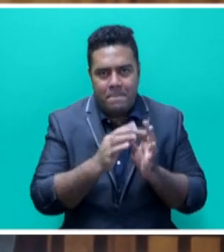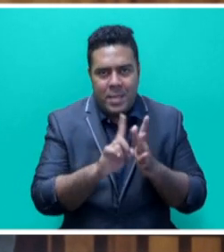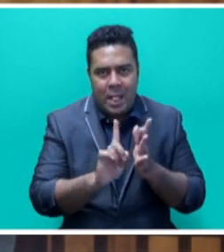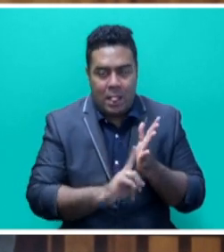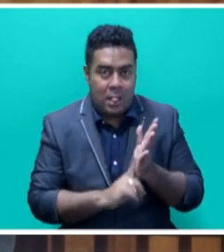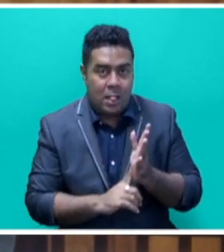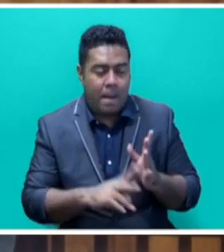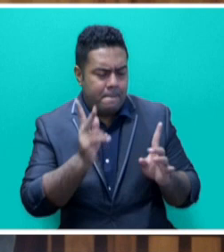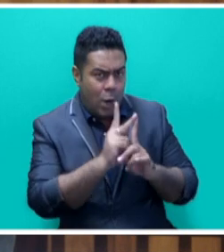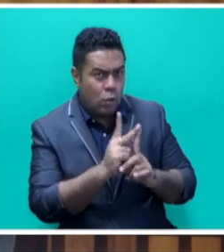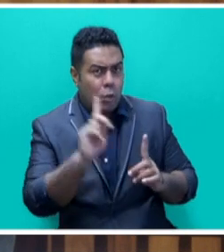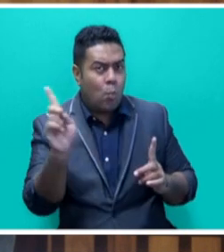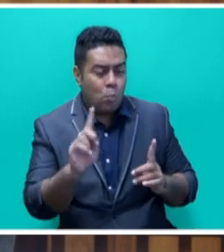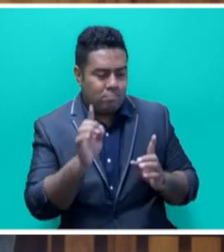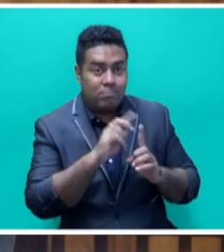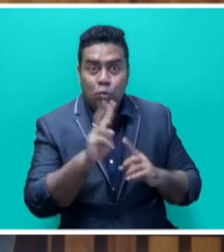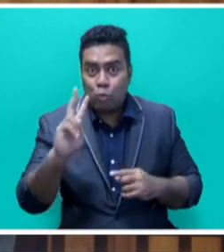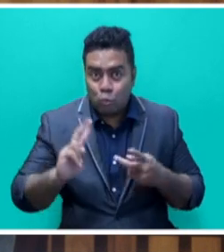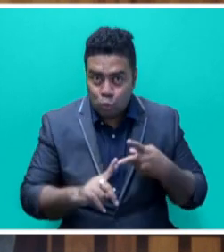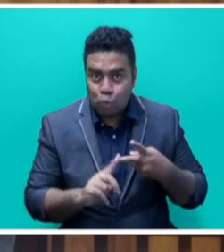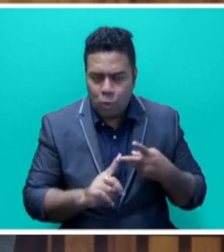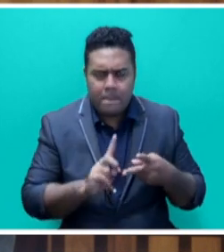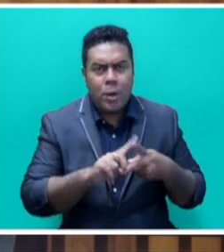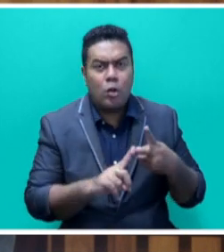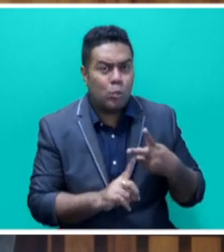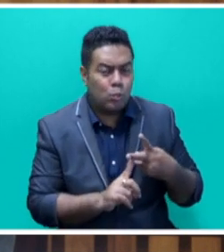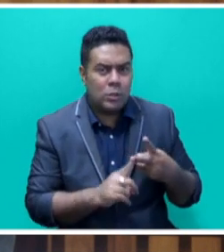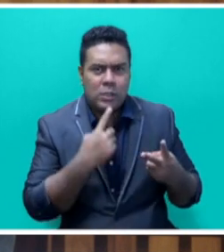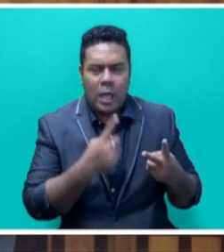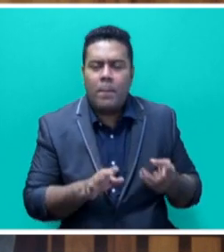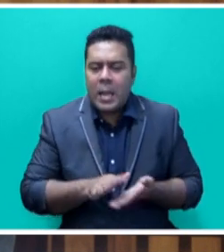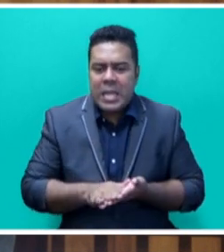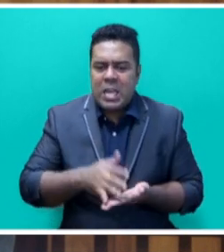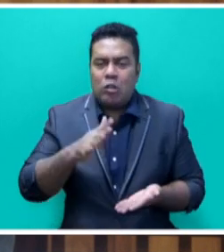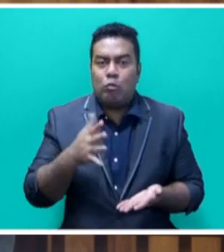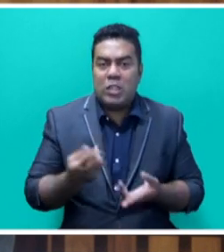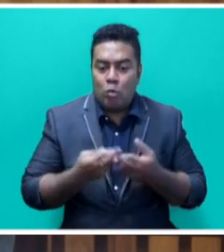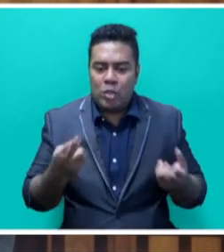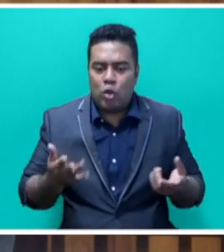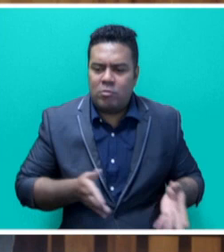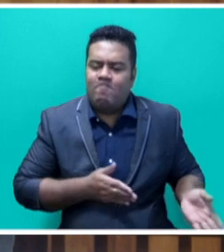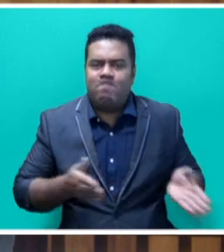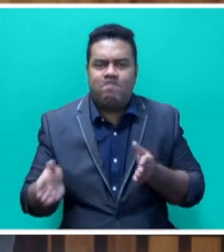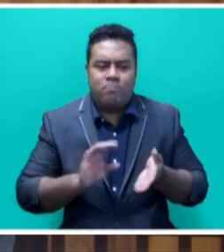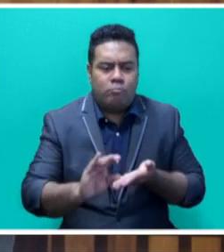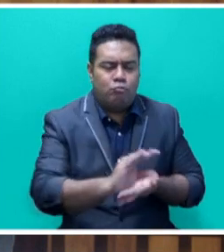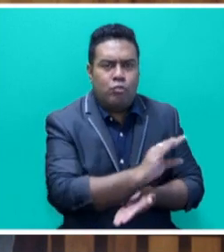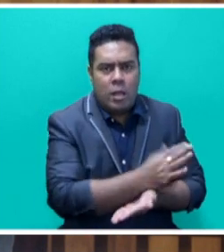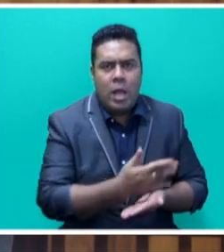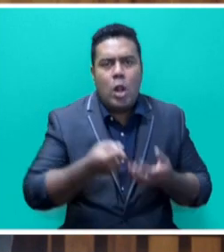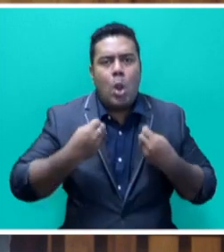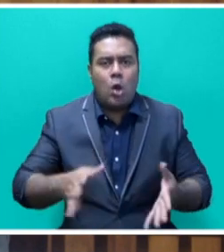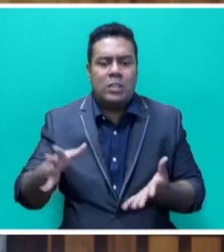The second priority, Mr. Speaker, sir, of the area of it is increased resource mobilisation for adaptation and loss and